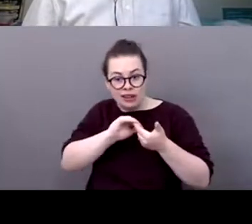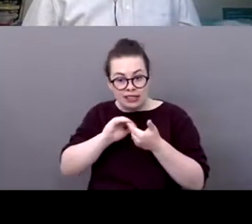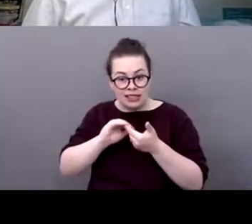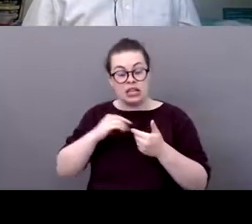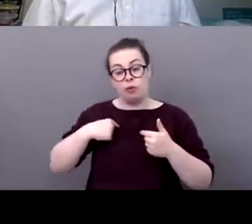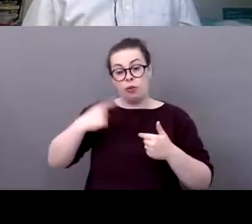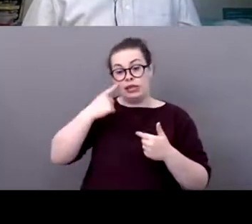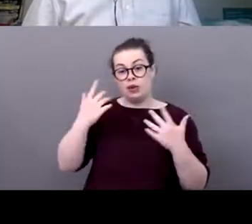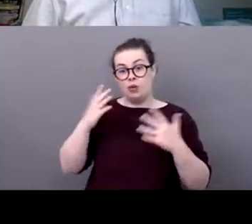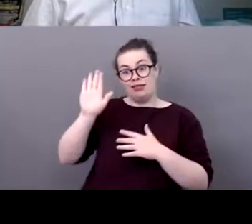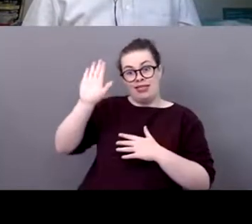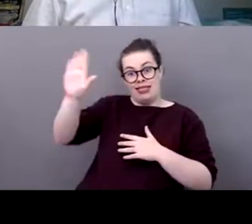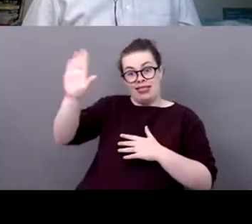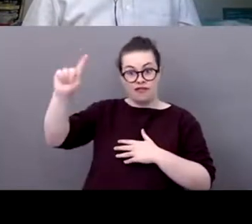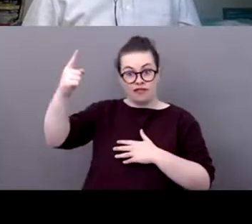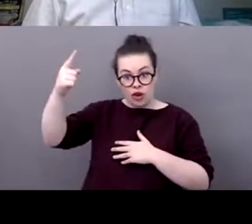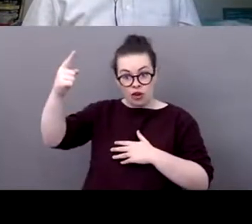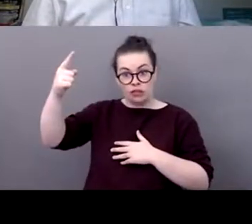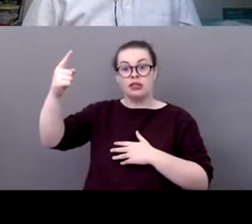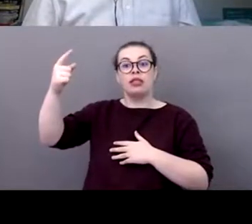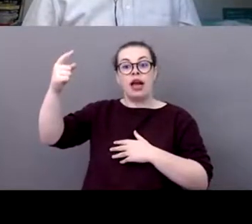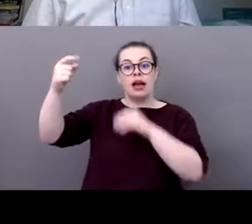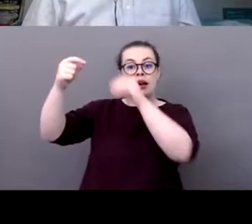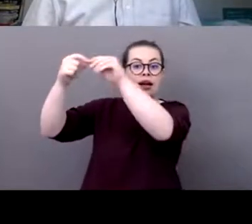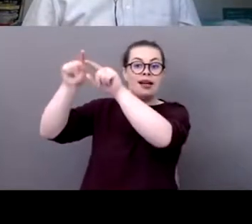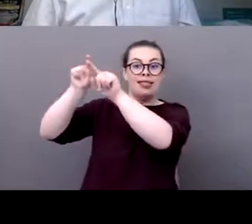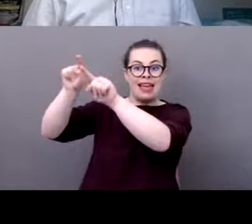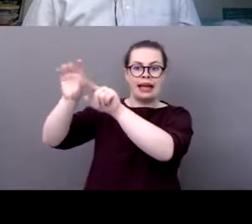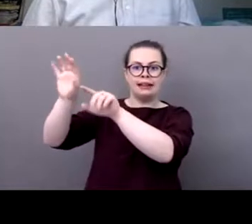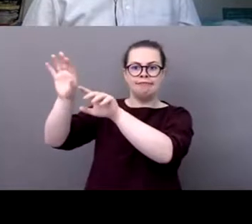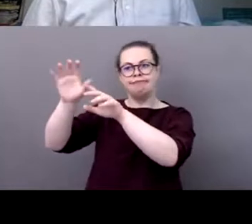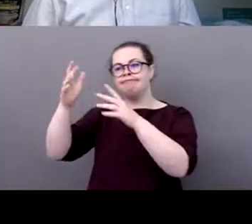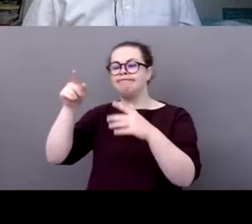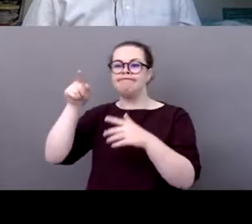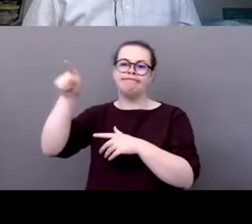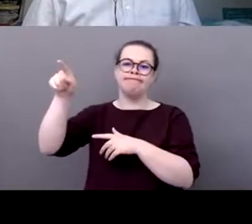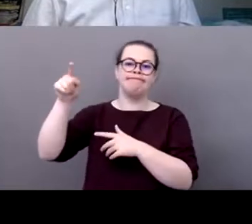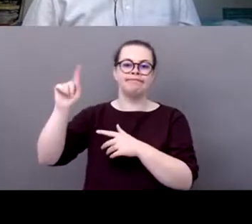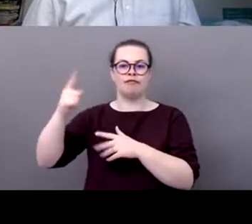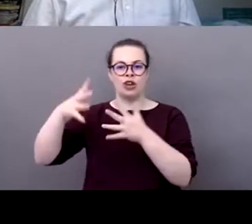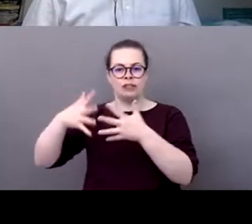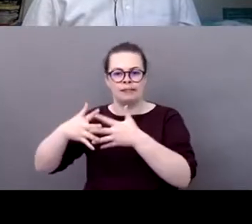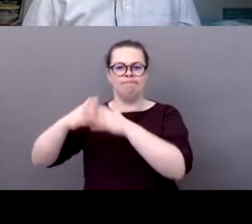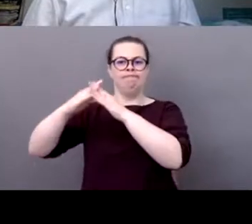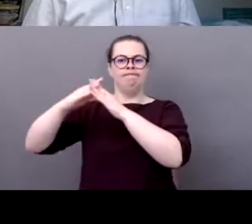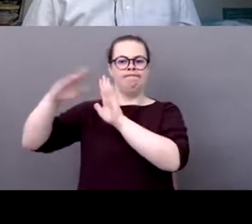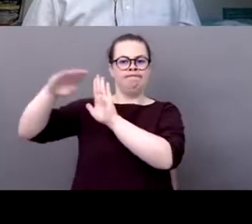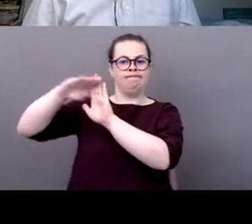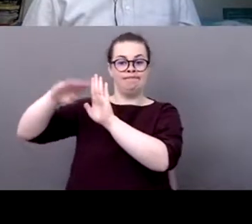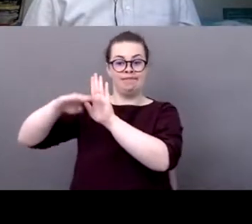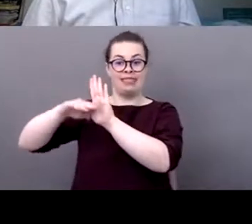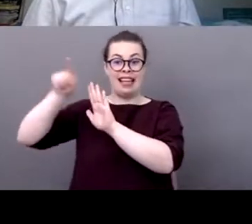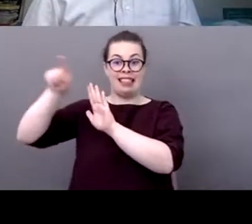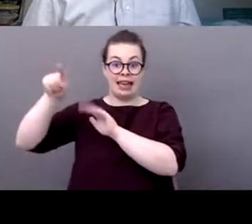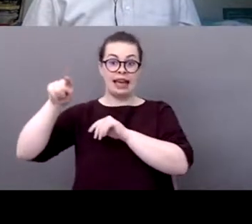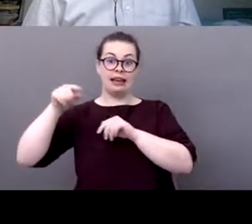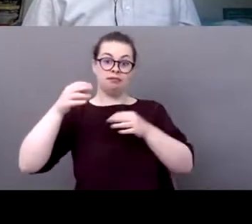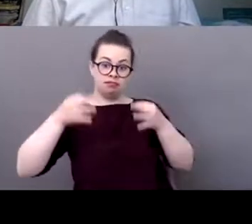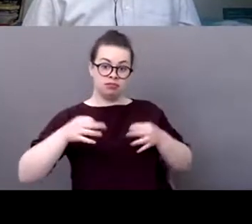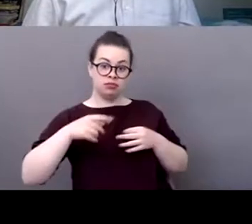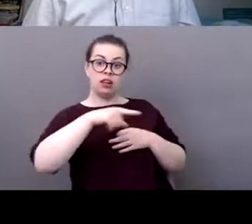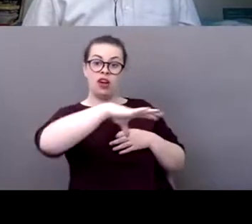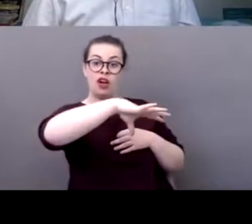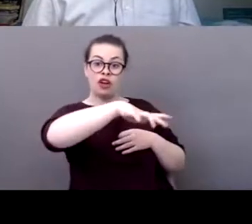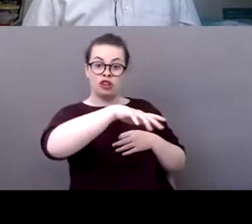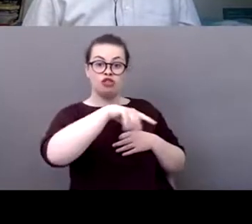the selection of uh hosts you know for games and then putting these